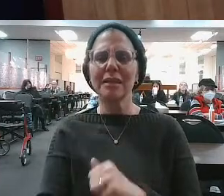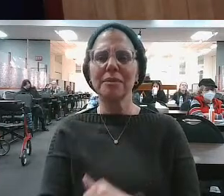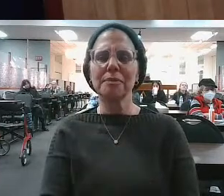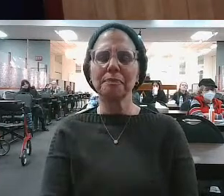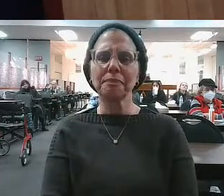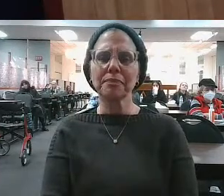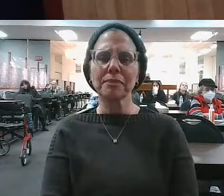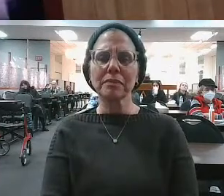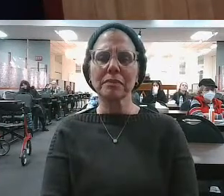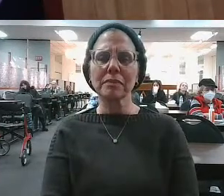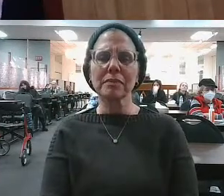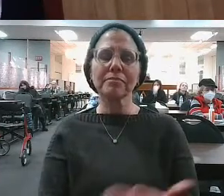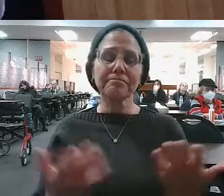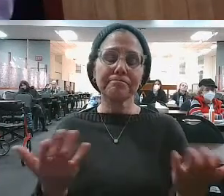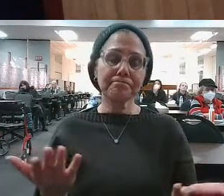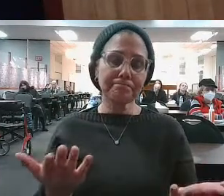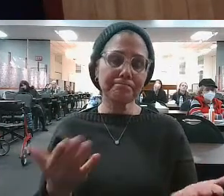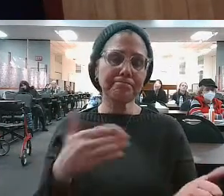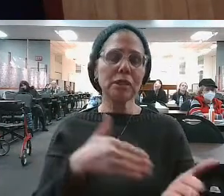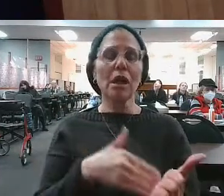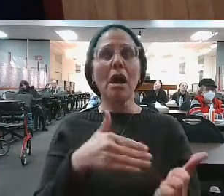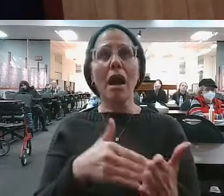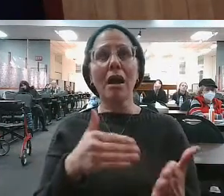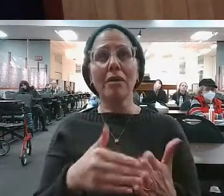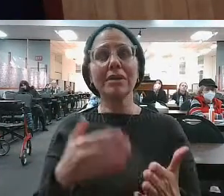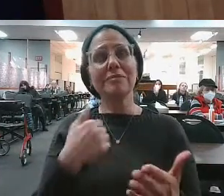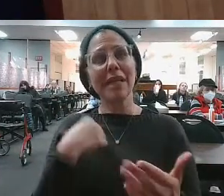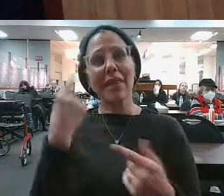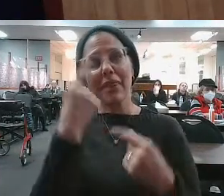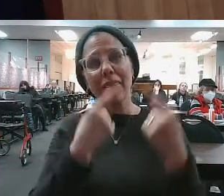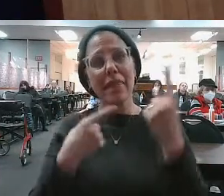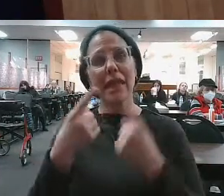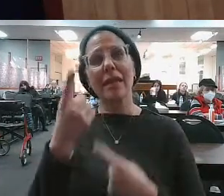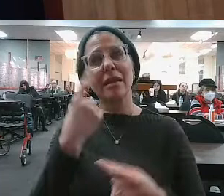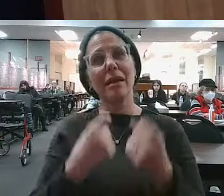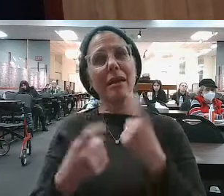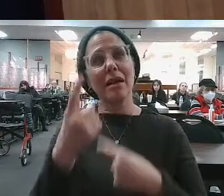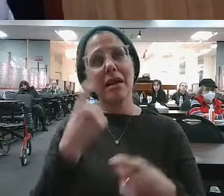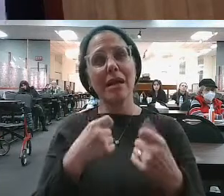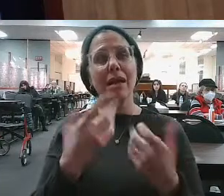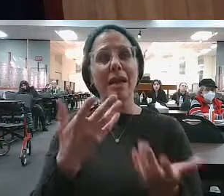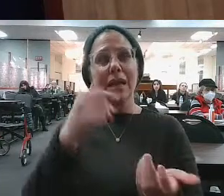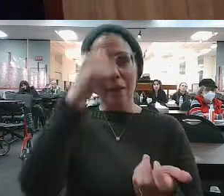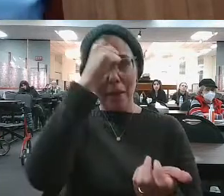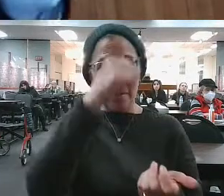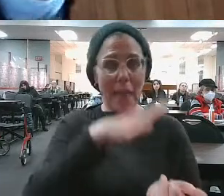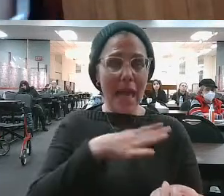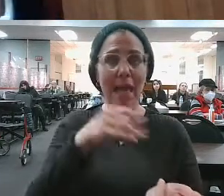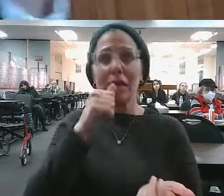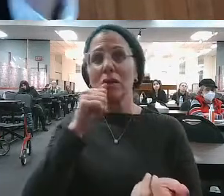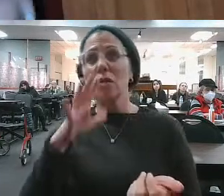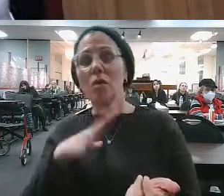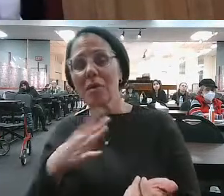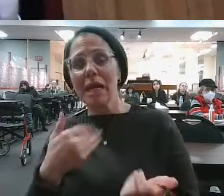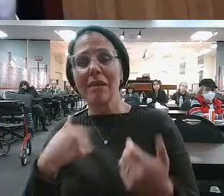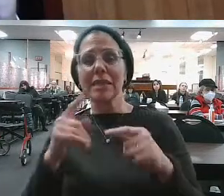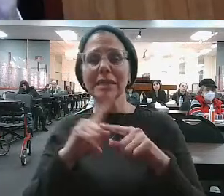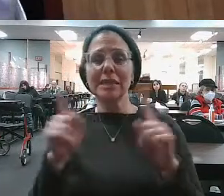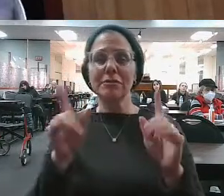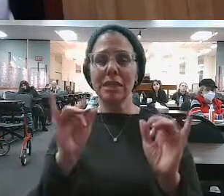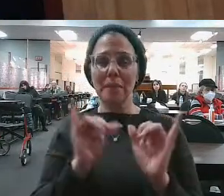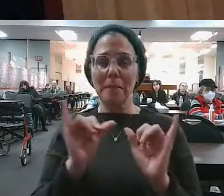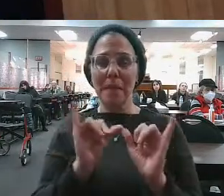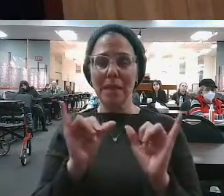life? So often, again, and I ask myself, well, it depends. If you're a man, if you're a woman, there might be different metrics of